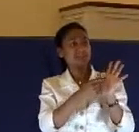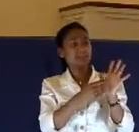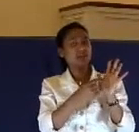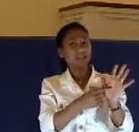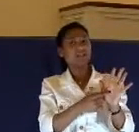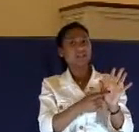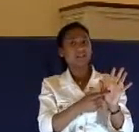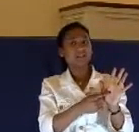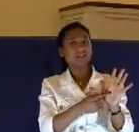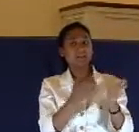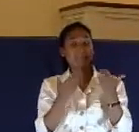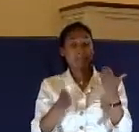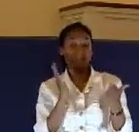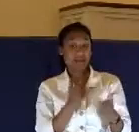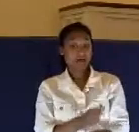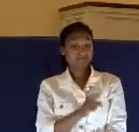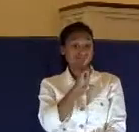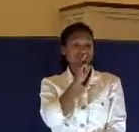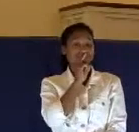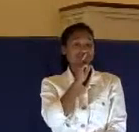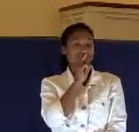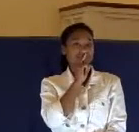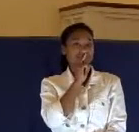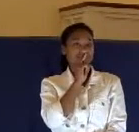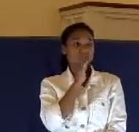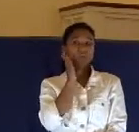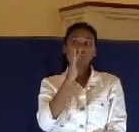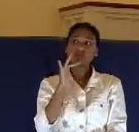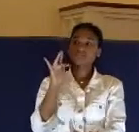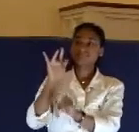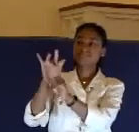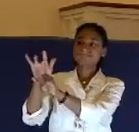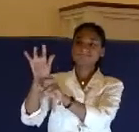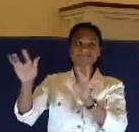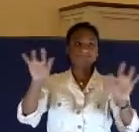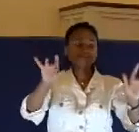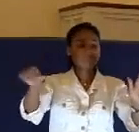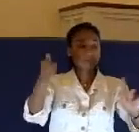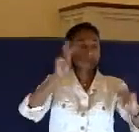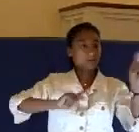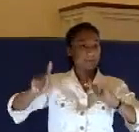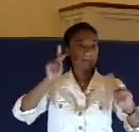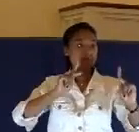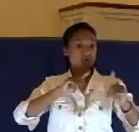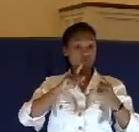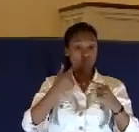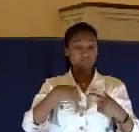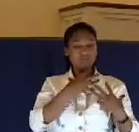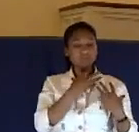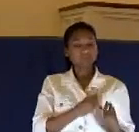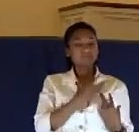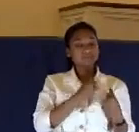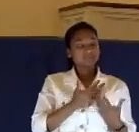silence will convict others. Perhaps our kindness will disarm others.